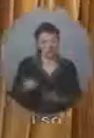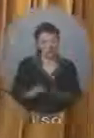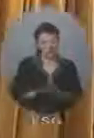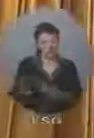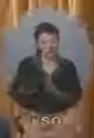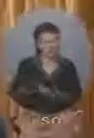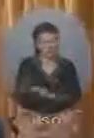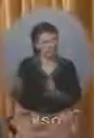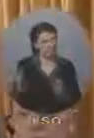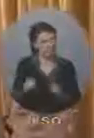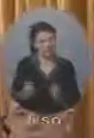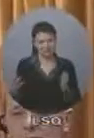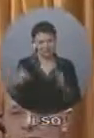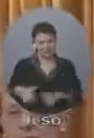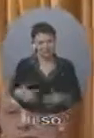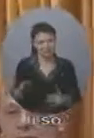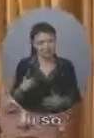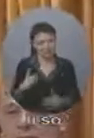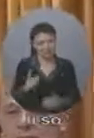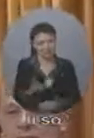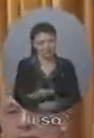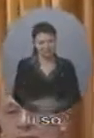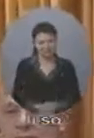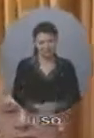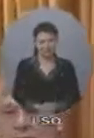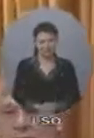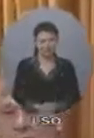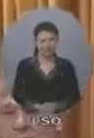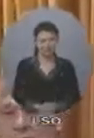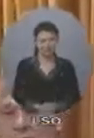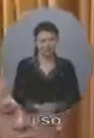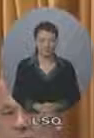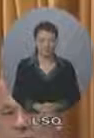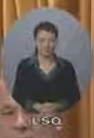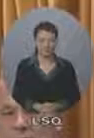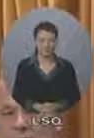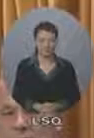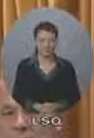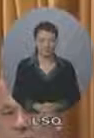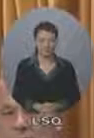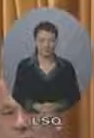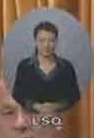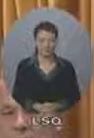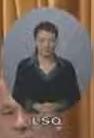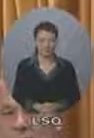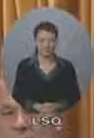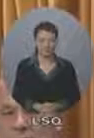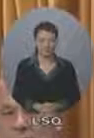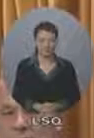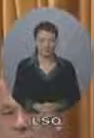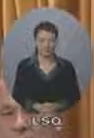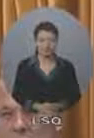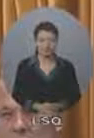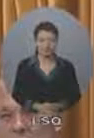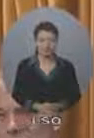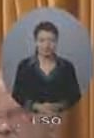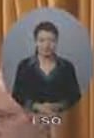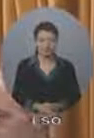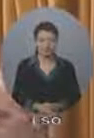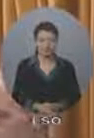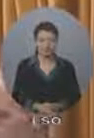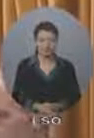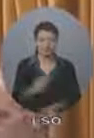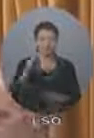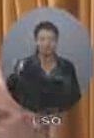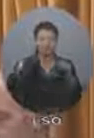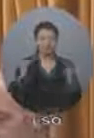Secretary to the Minister of International Cooperation. this government is committed to assistance that is effective, focused and accountable. We